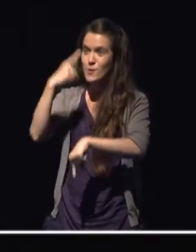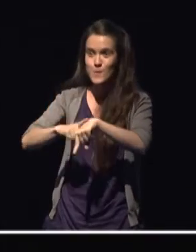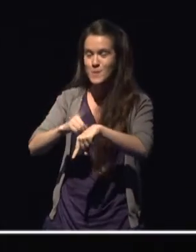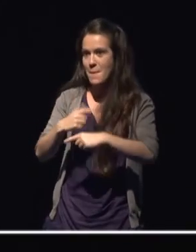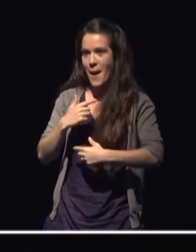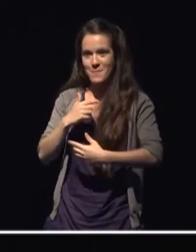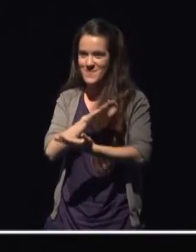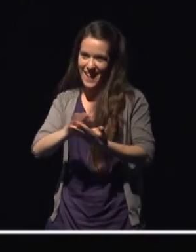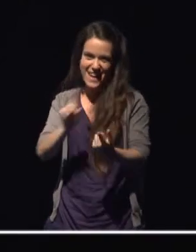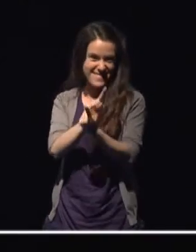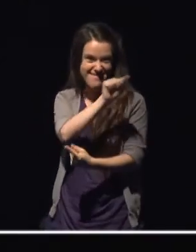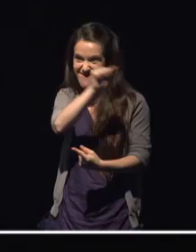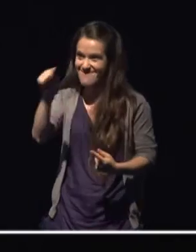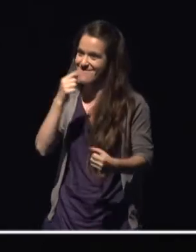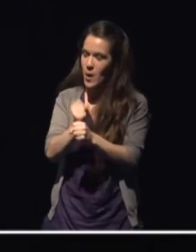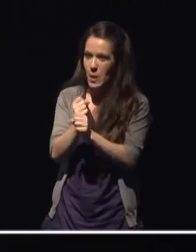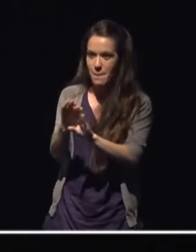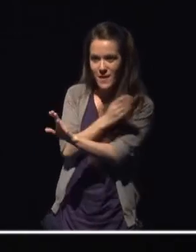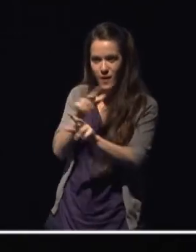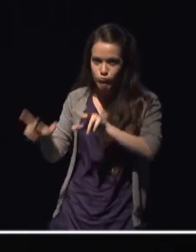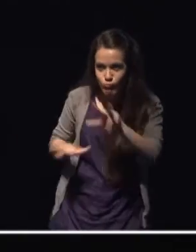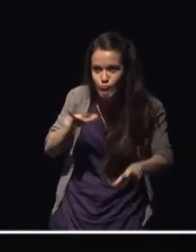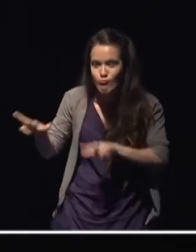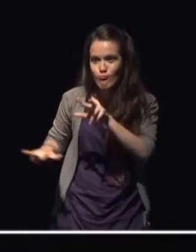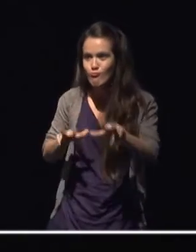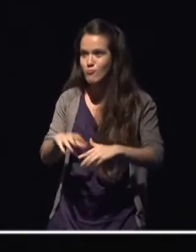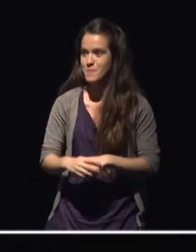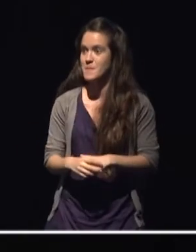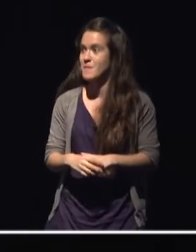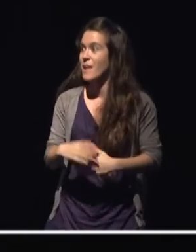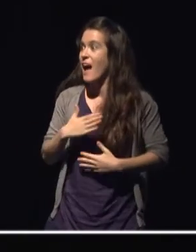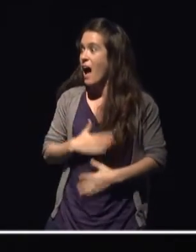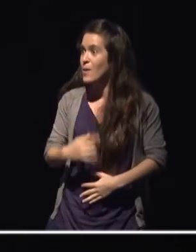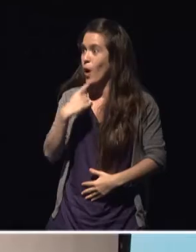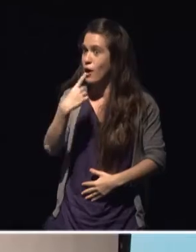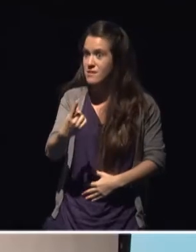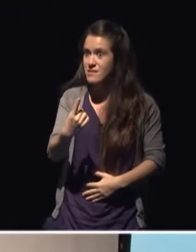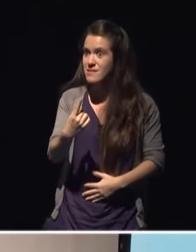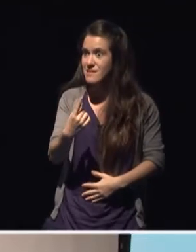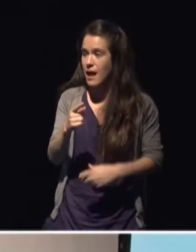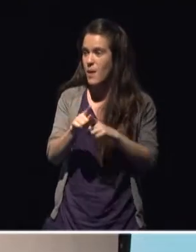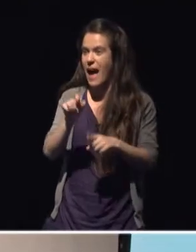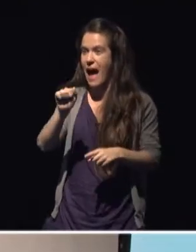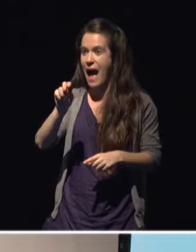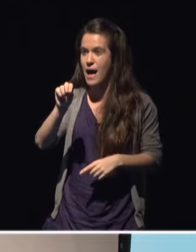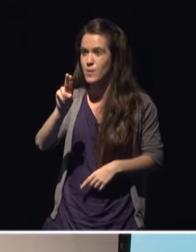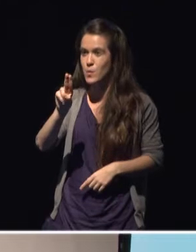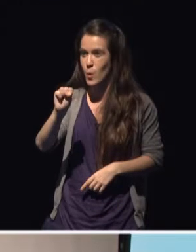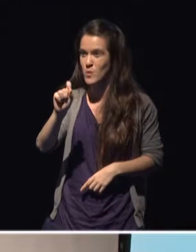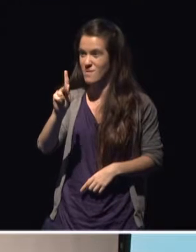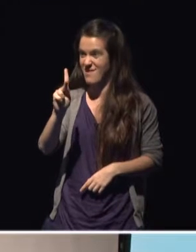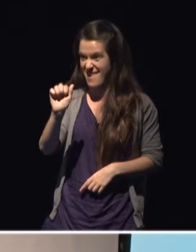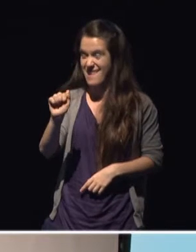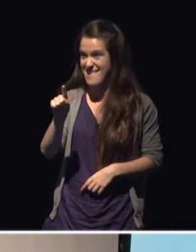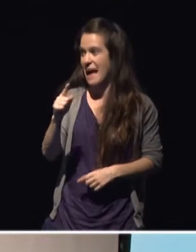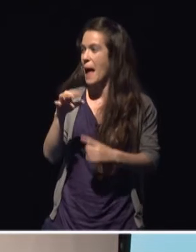working with them behind the scene before meeting them I would want to mention an Oscar in particular I also want to